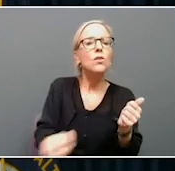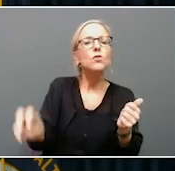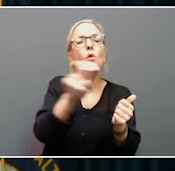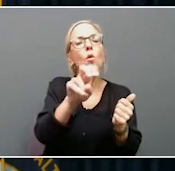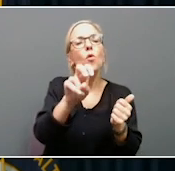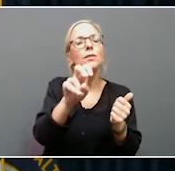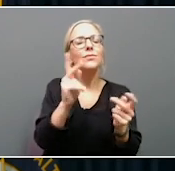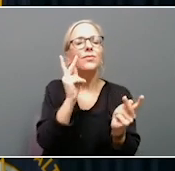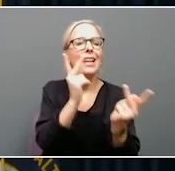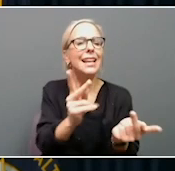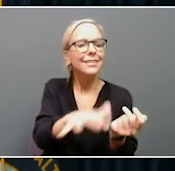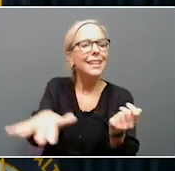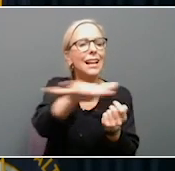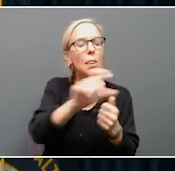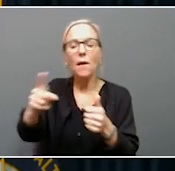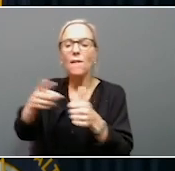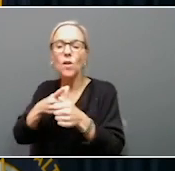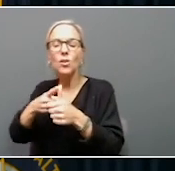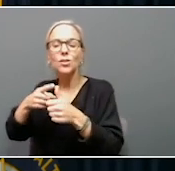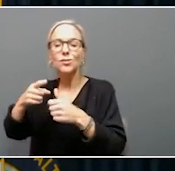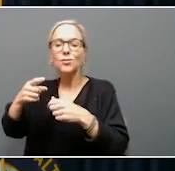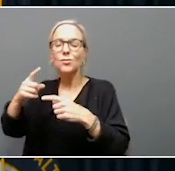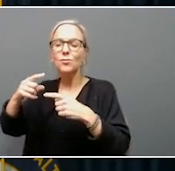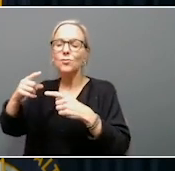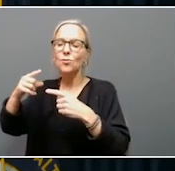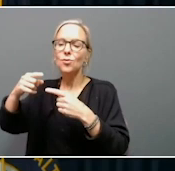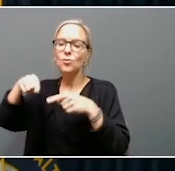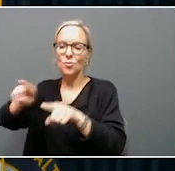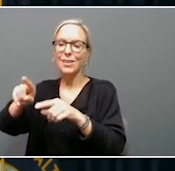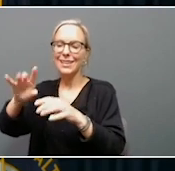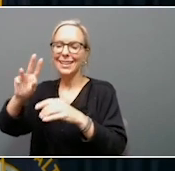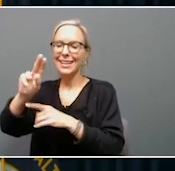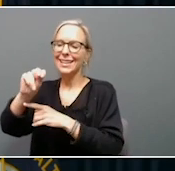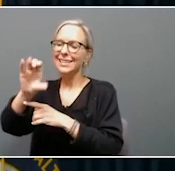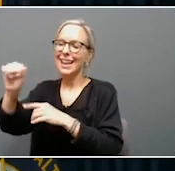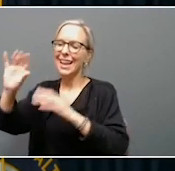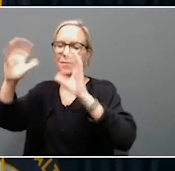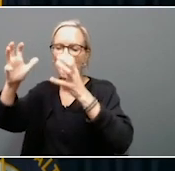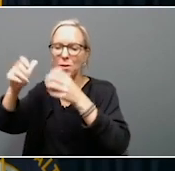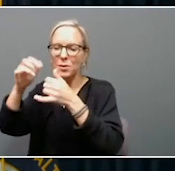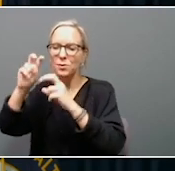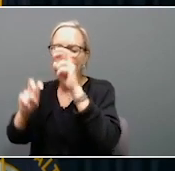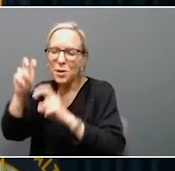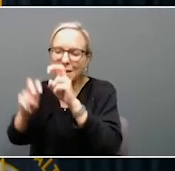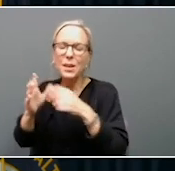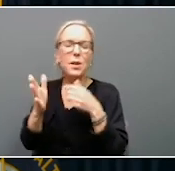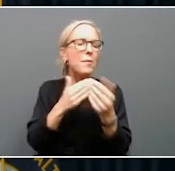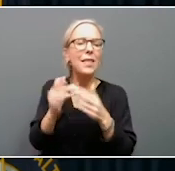that's for the first round of the NCAA basketball tournament or other days where people are looking for that entertainment